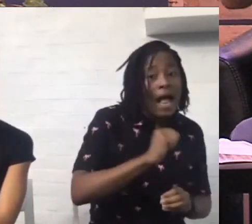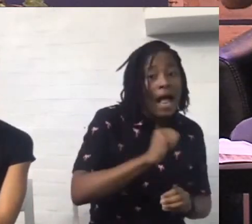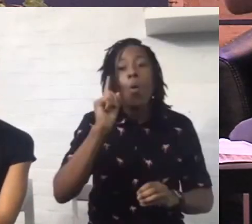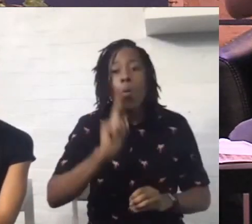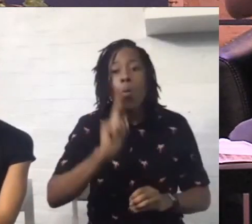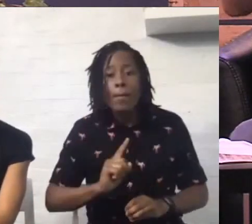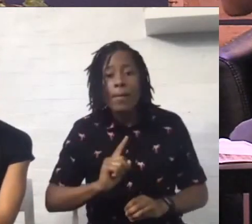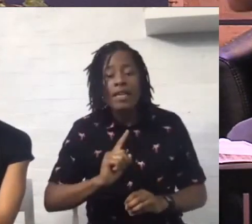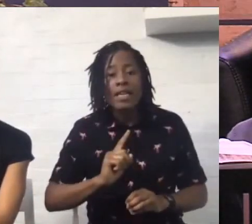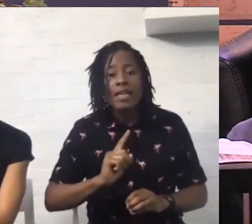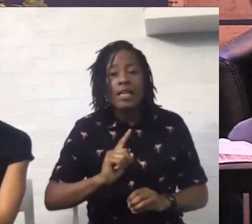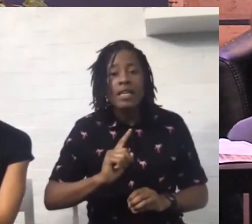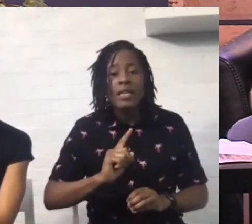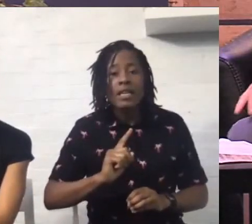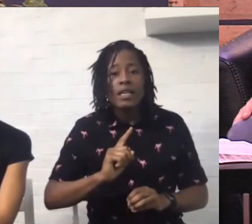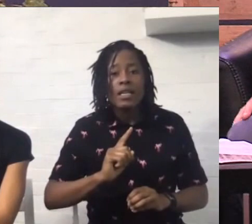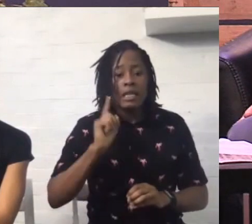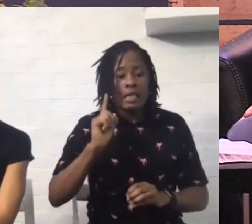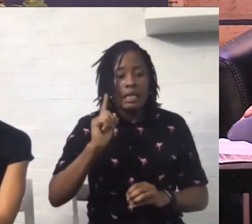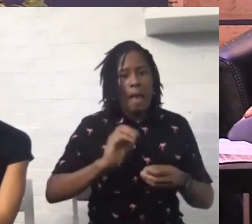with shalom.